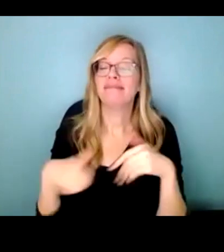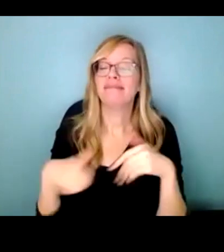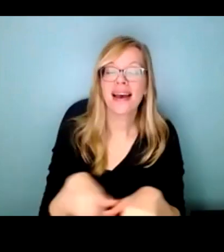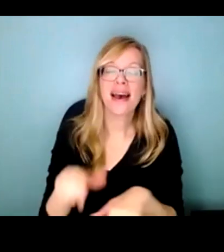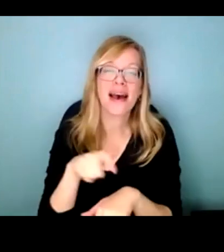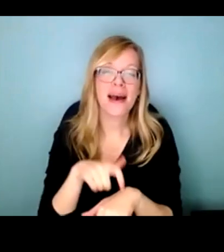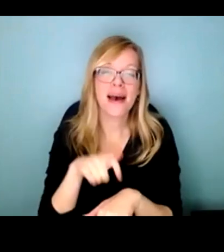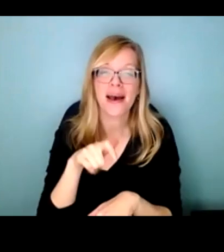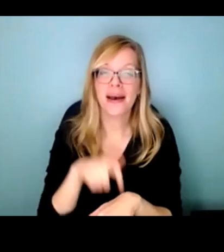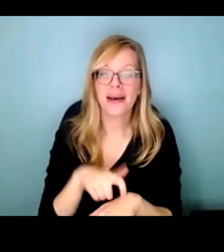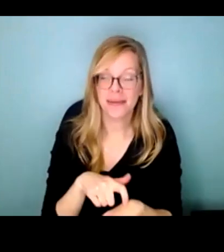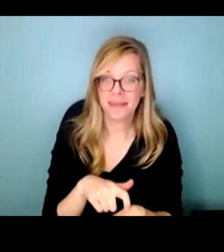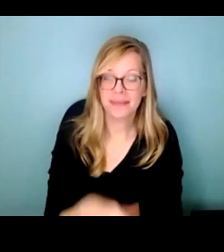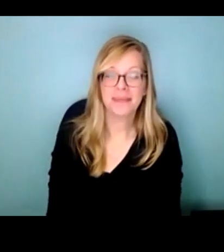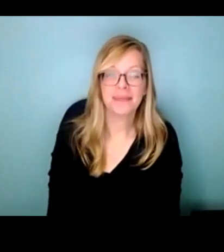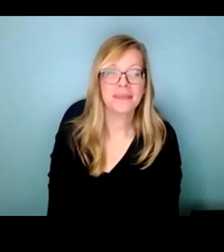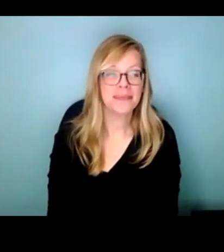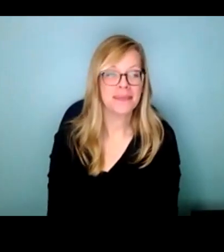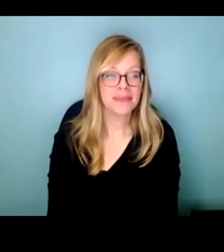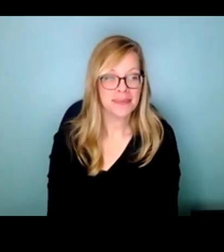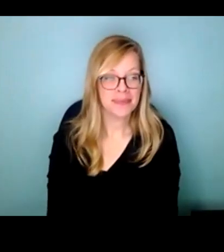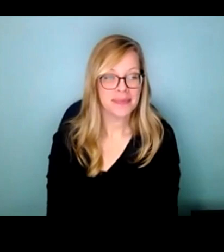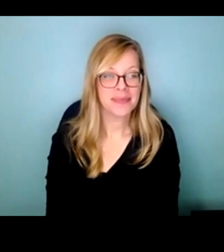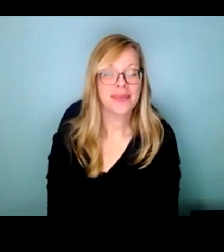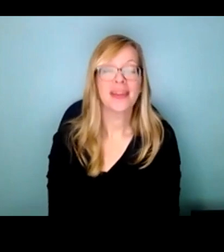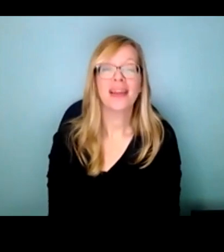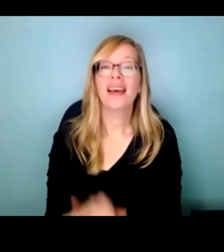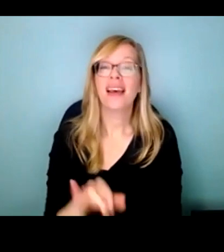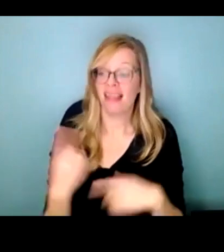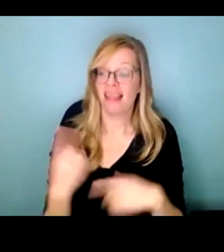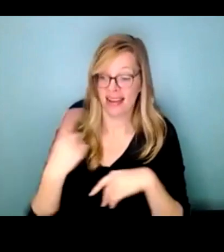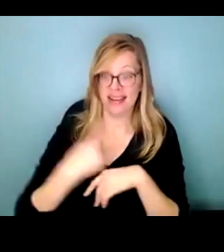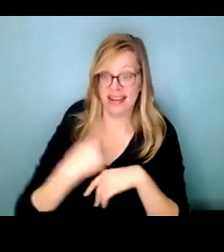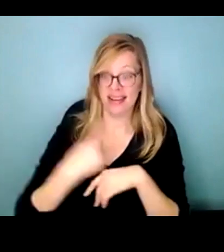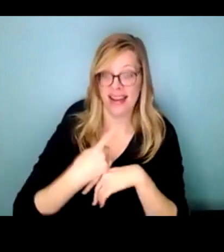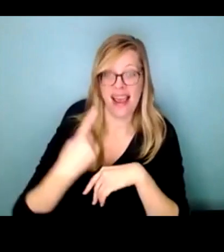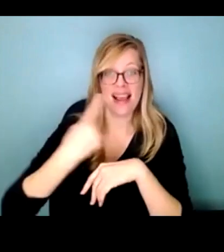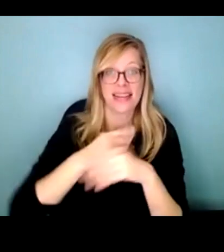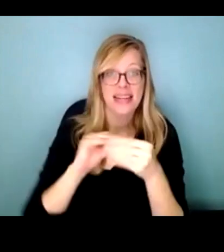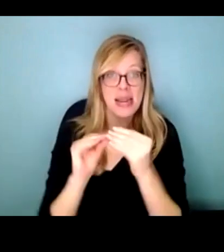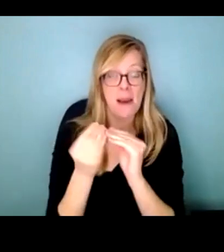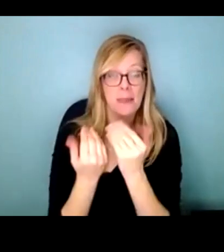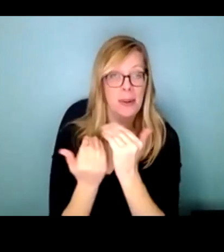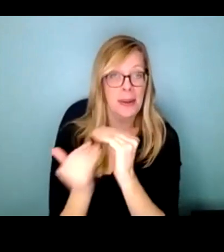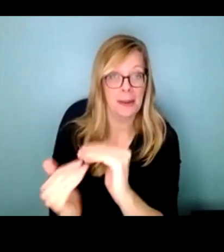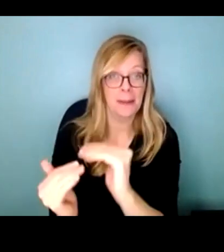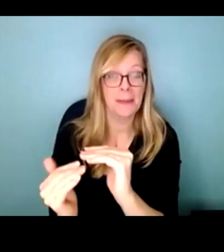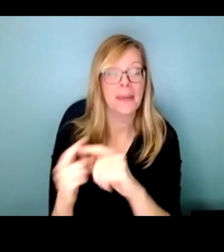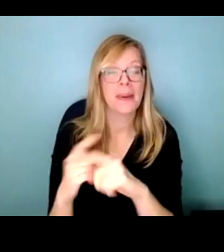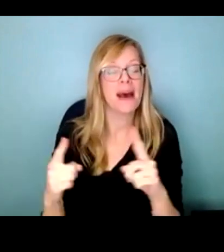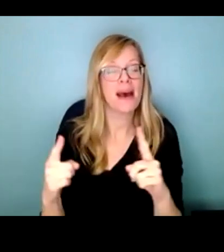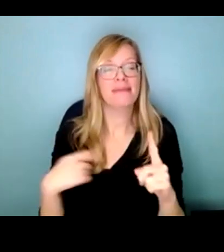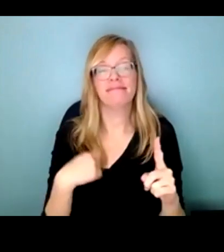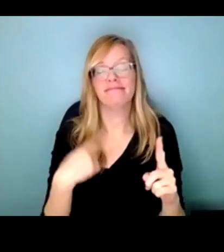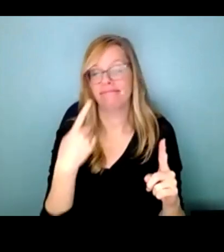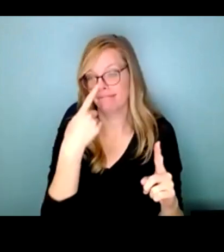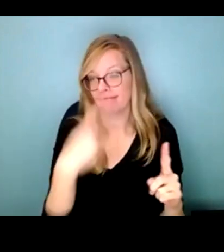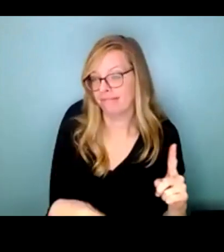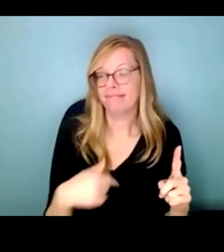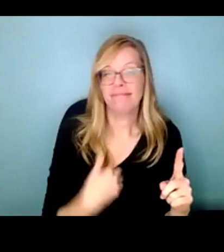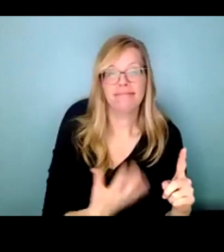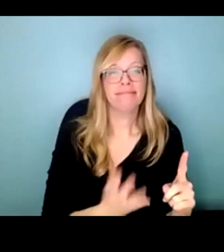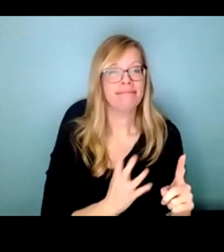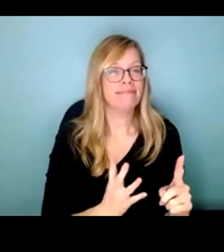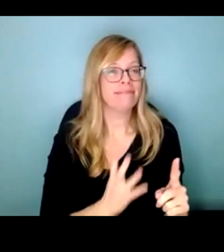time, the days are numbered and that's just